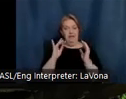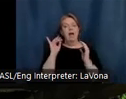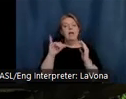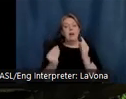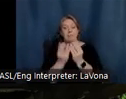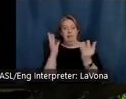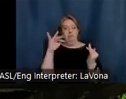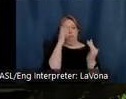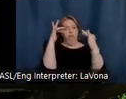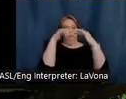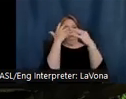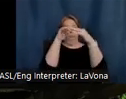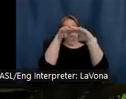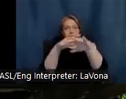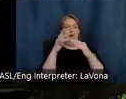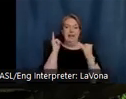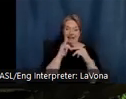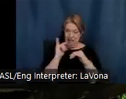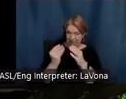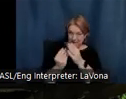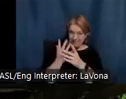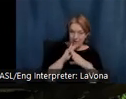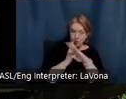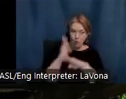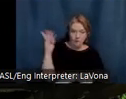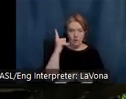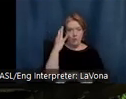is now over 100 years old.